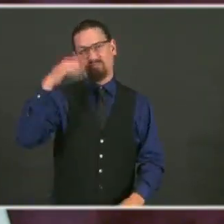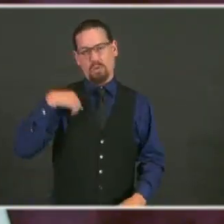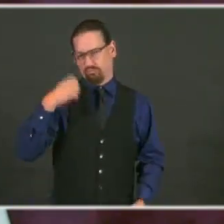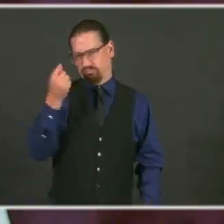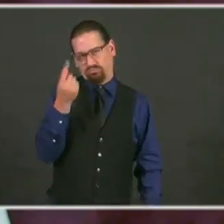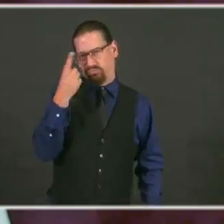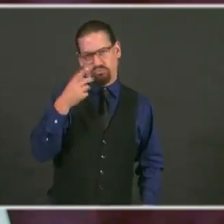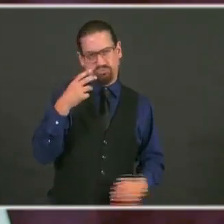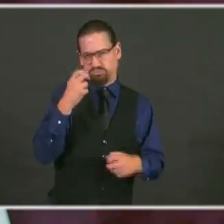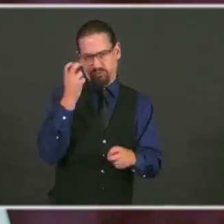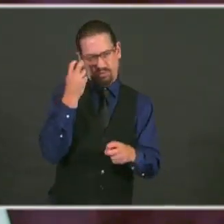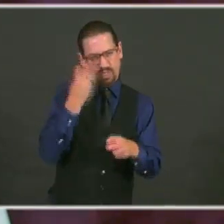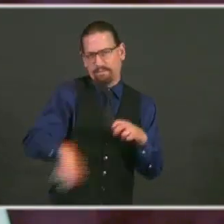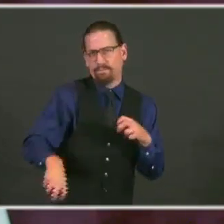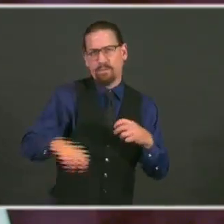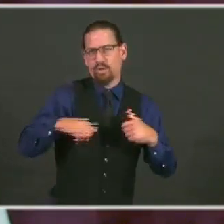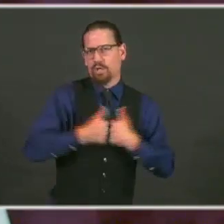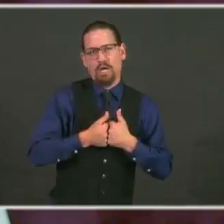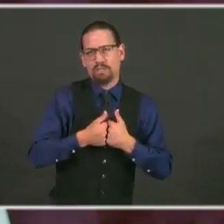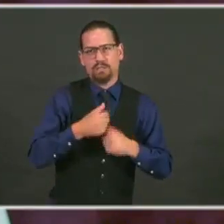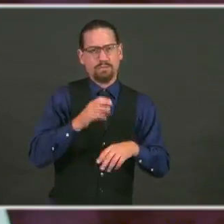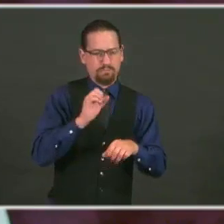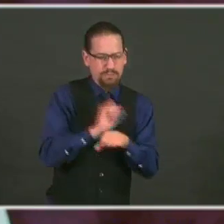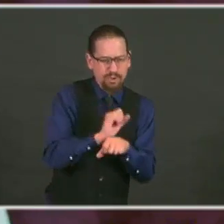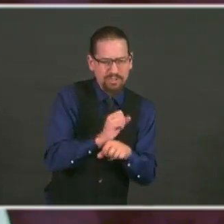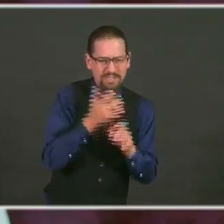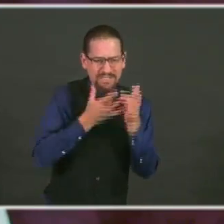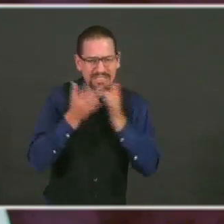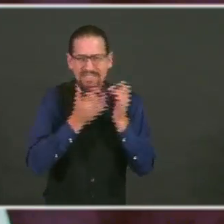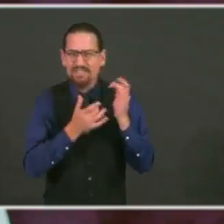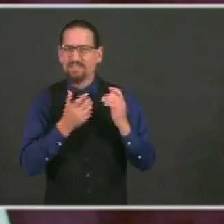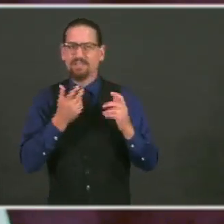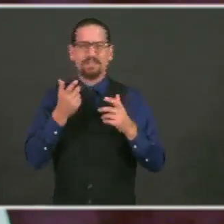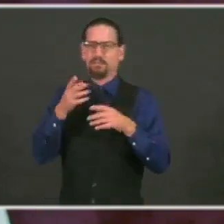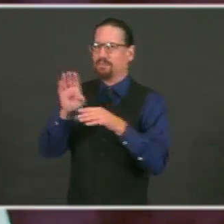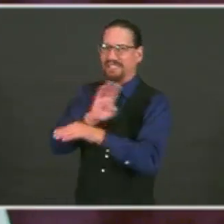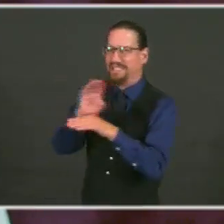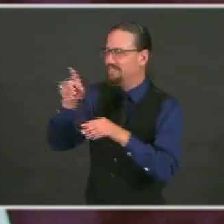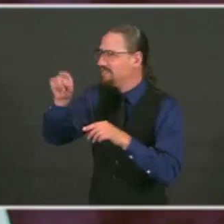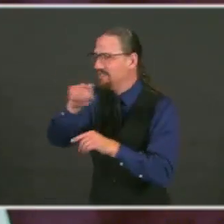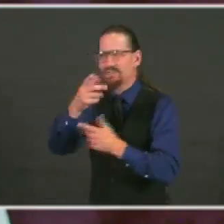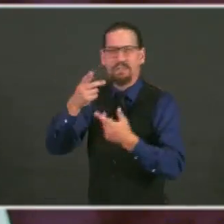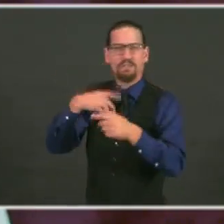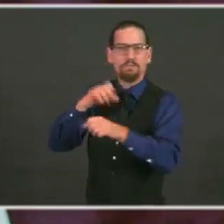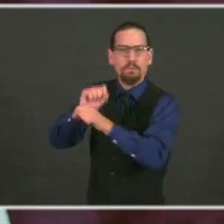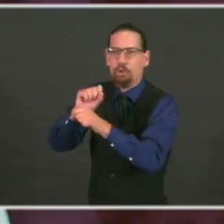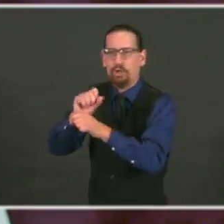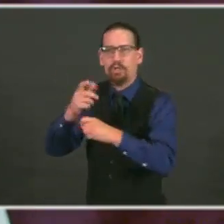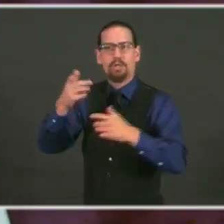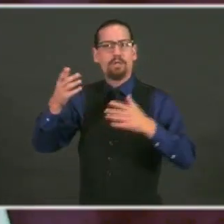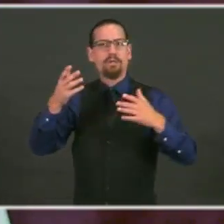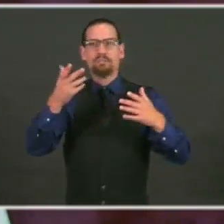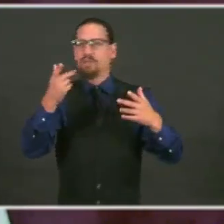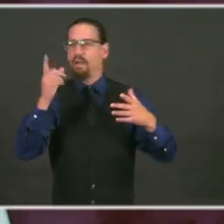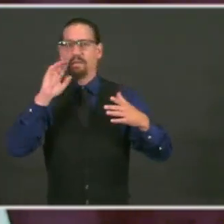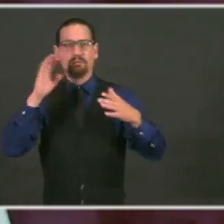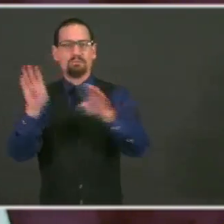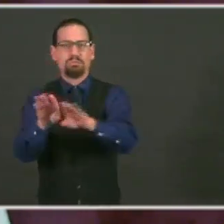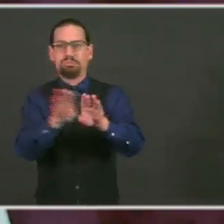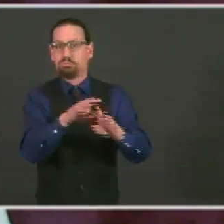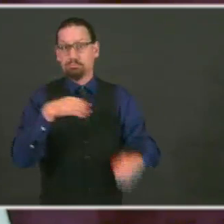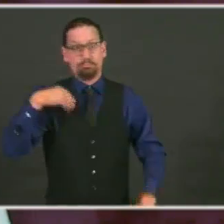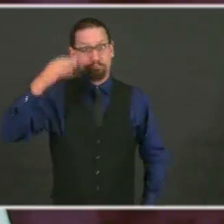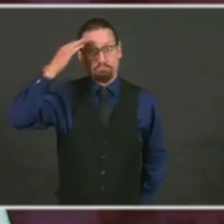restaurants, and small retailers, retailers, might not make it. But we want to be there for you